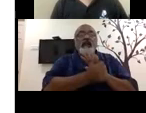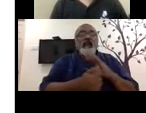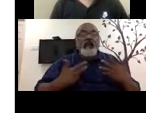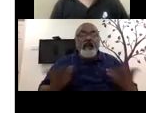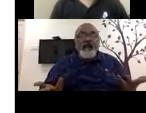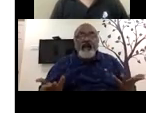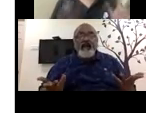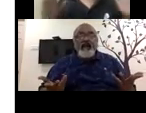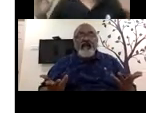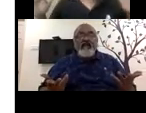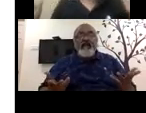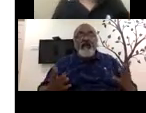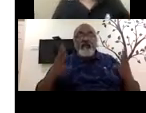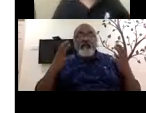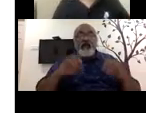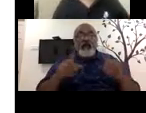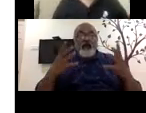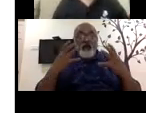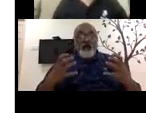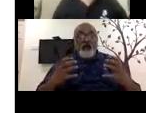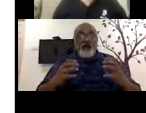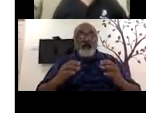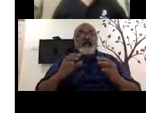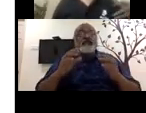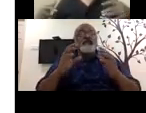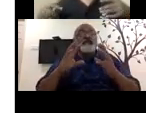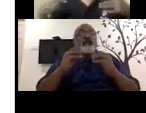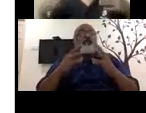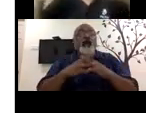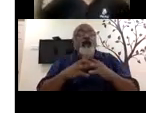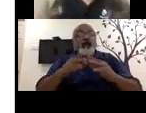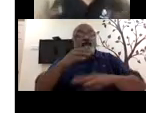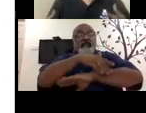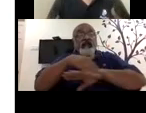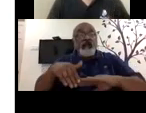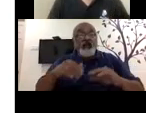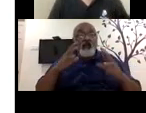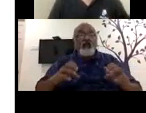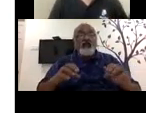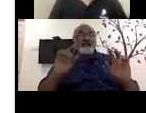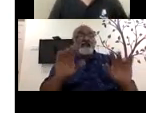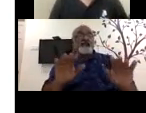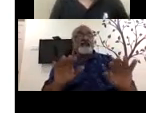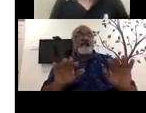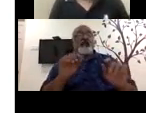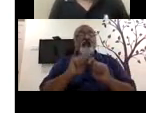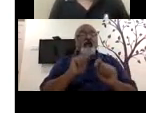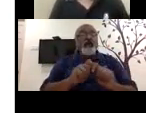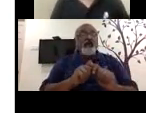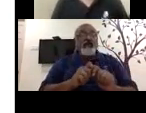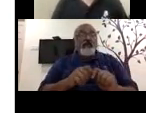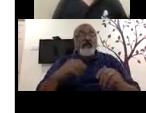very basic skill, but I want to be a software engineer and I want to sit in a computer and own,